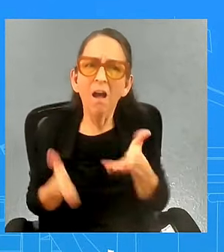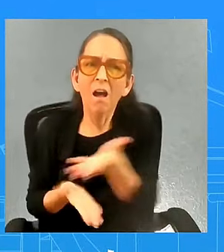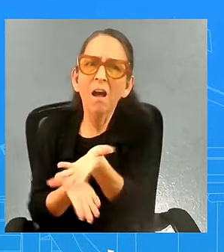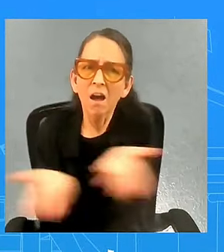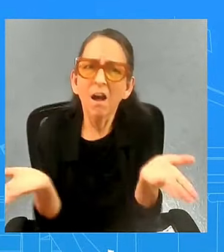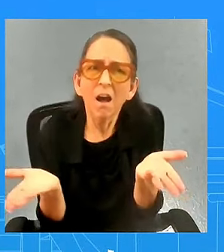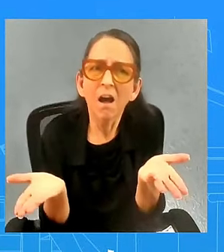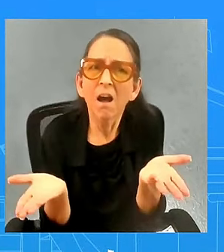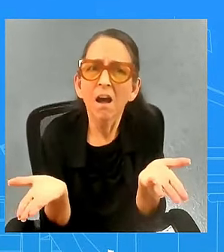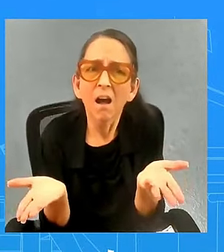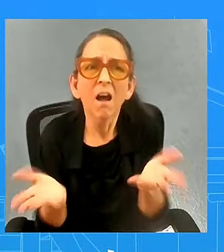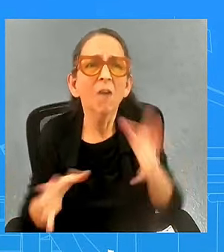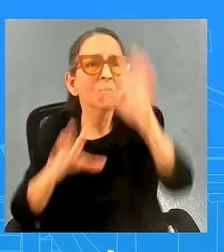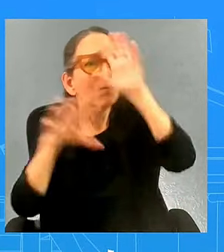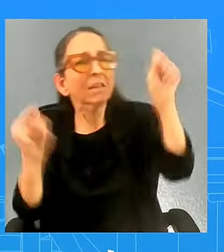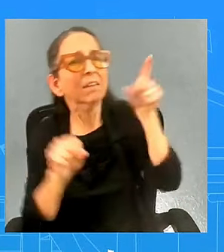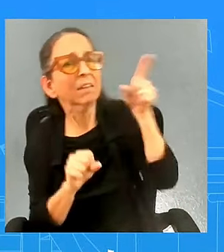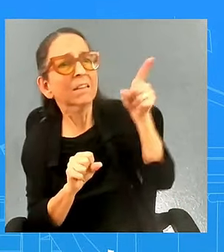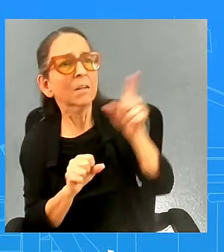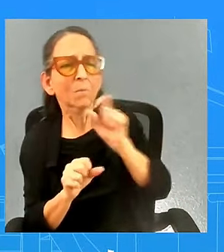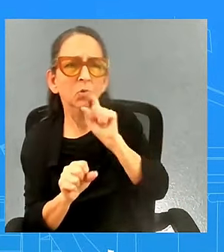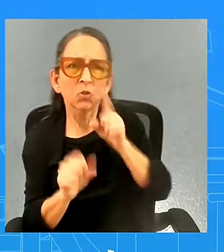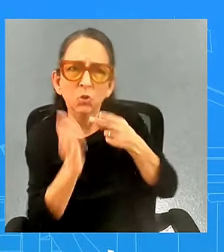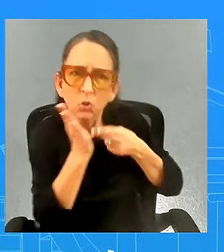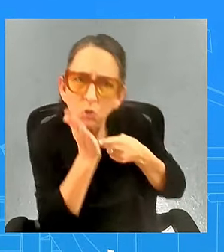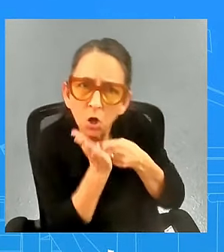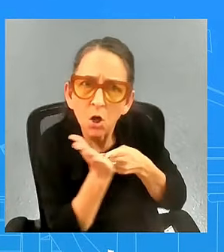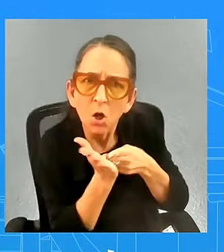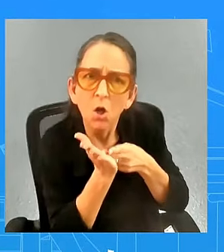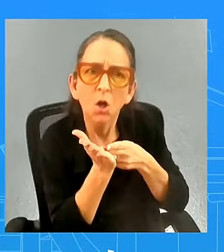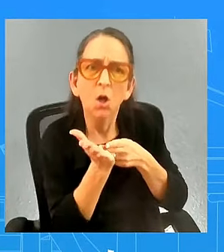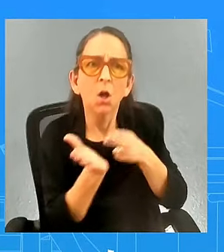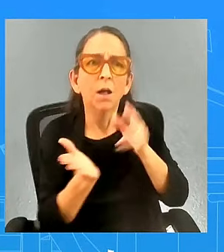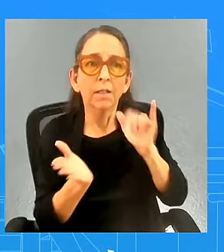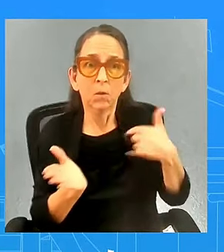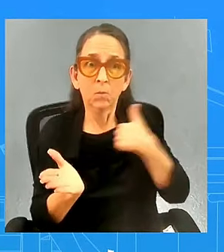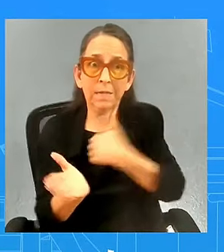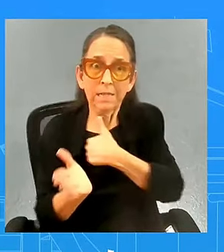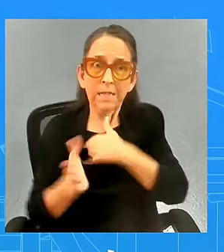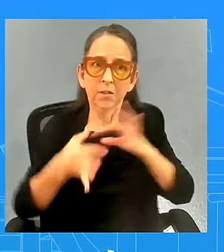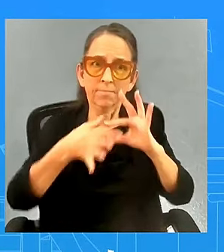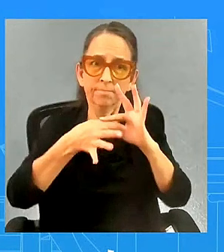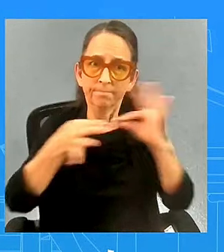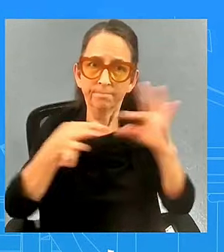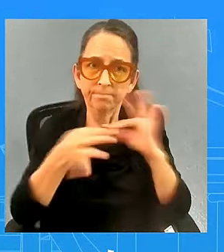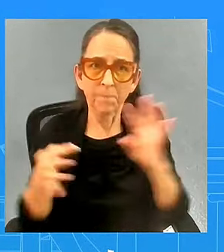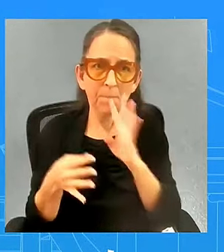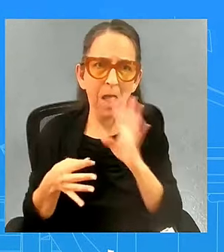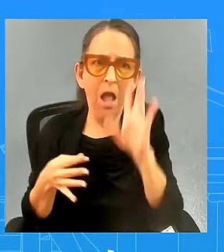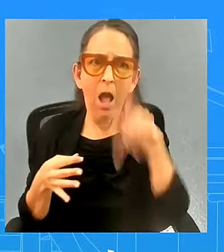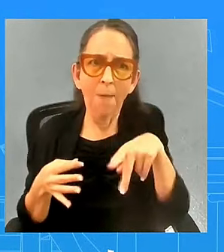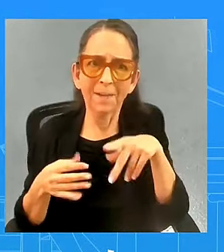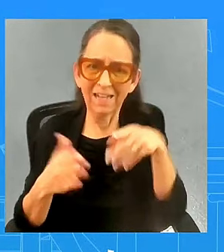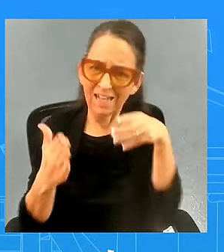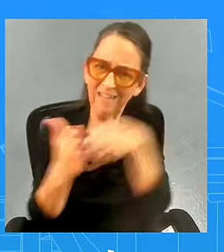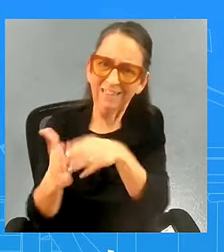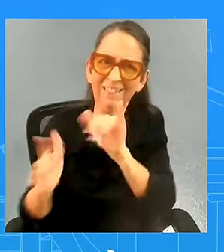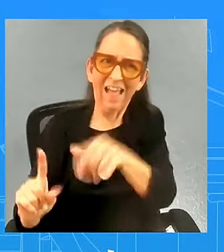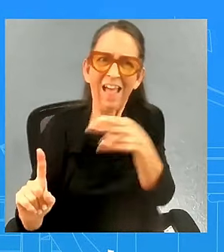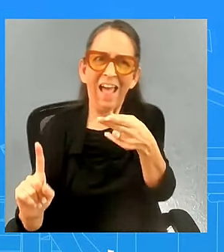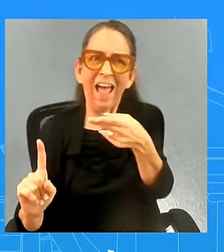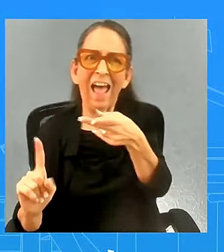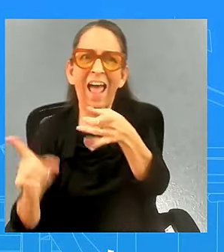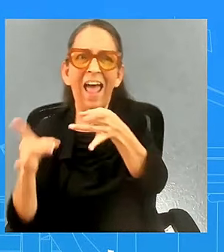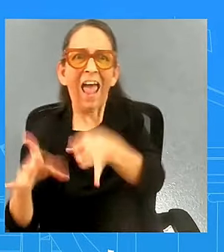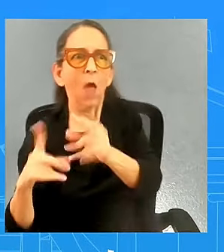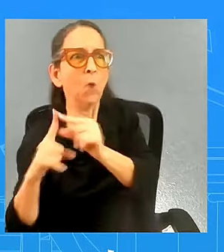make sure that um you know we speak out against hateful rhetoric it's important to do that was he's talking about uh